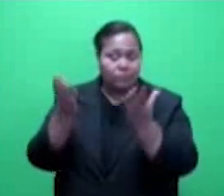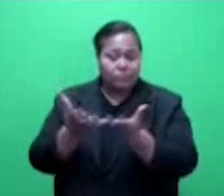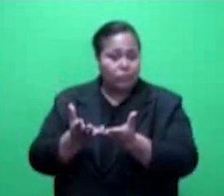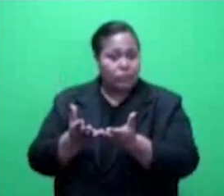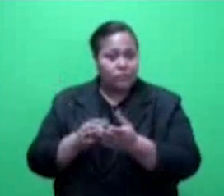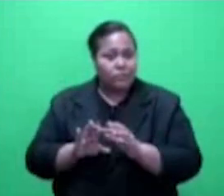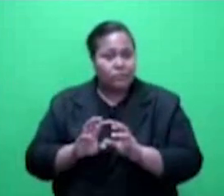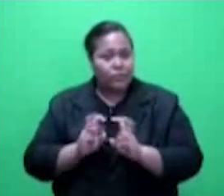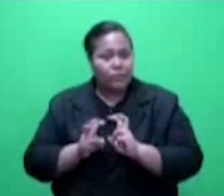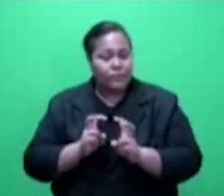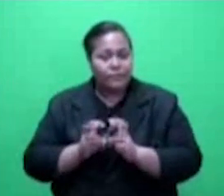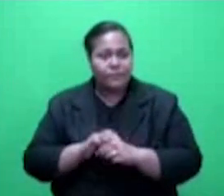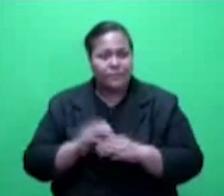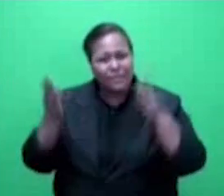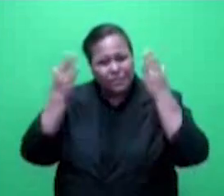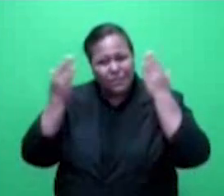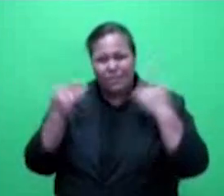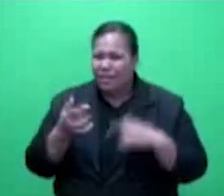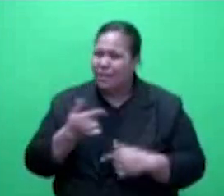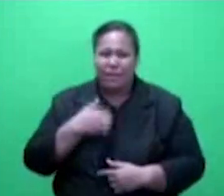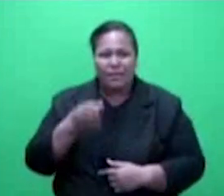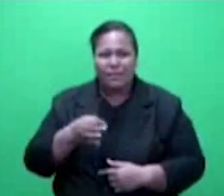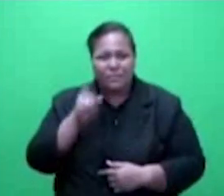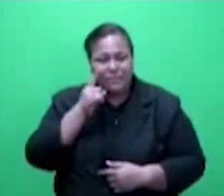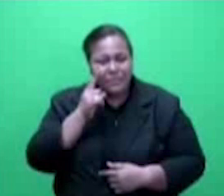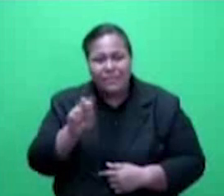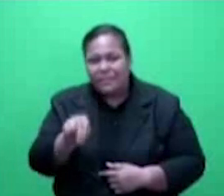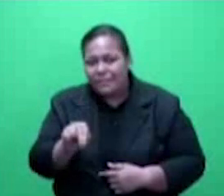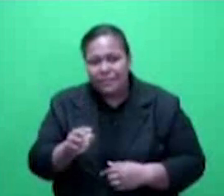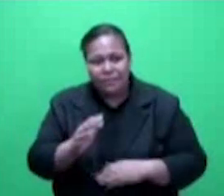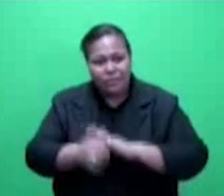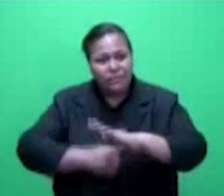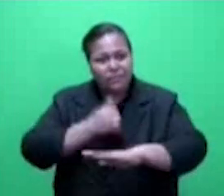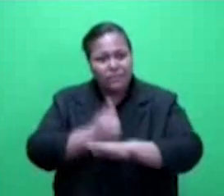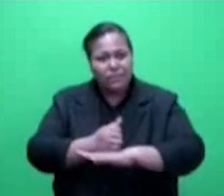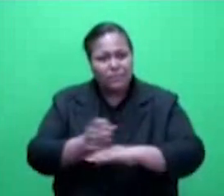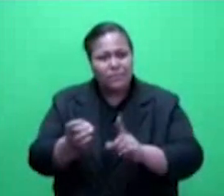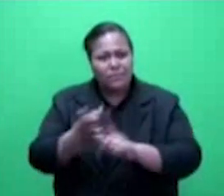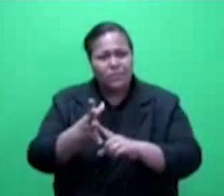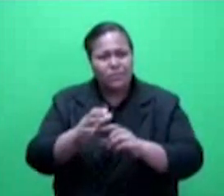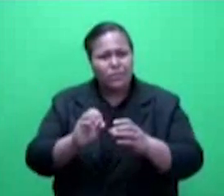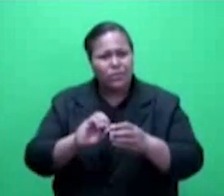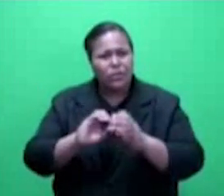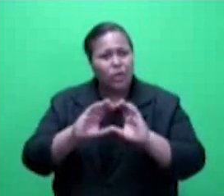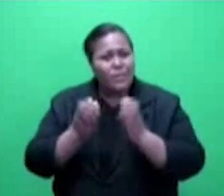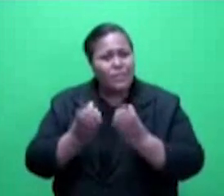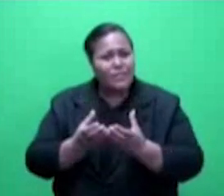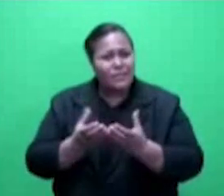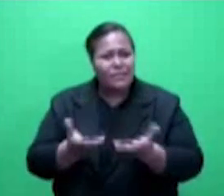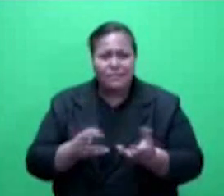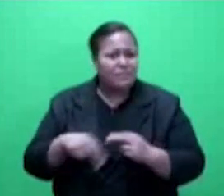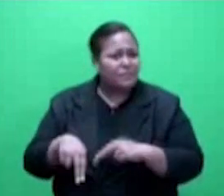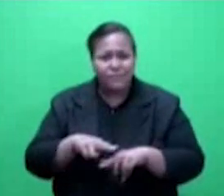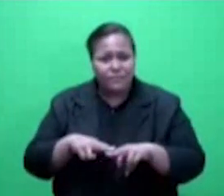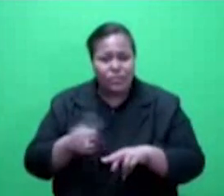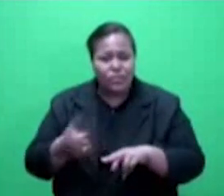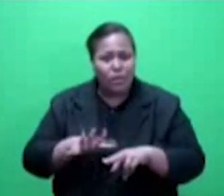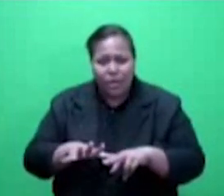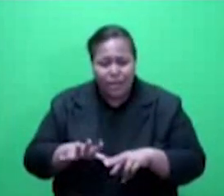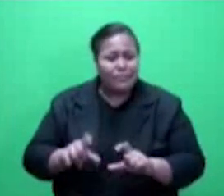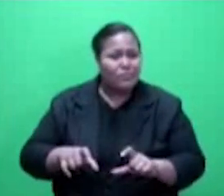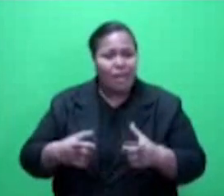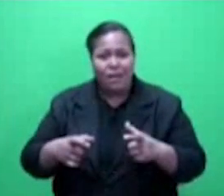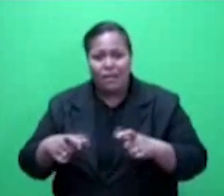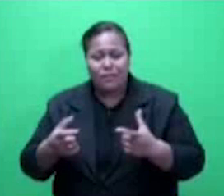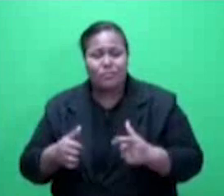Mr. Speaker, I don't see a need for a special committee to review the cost of living when Fiji is already fighting so many